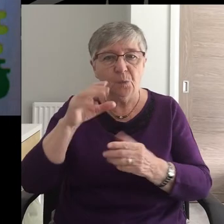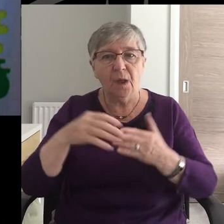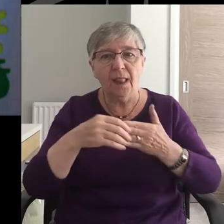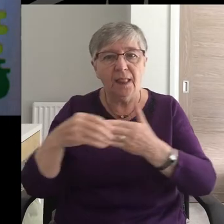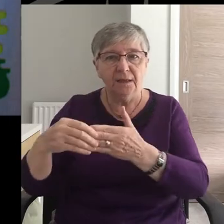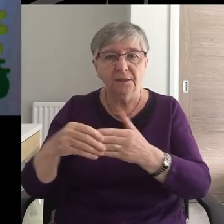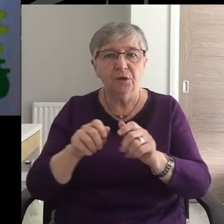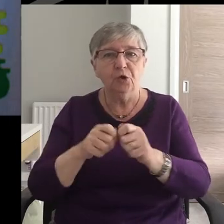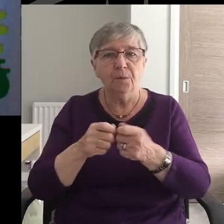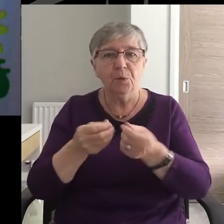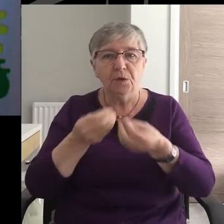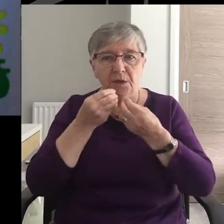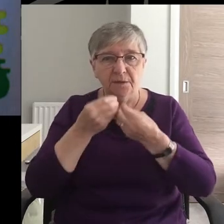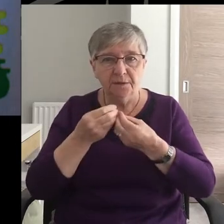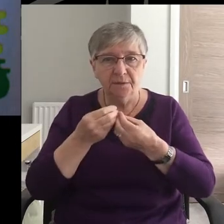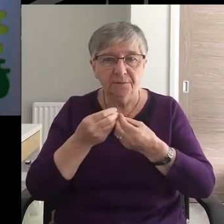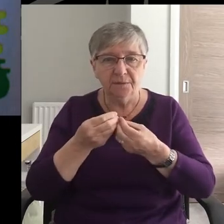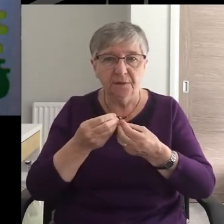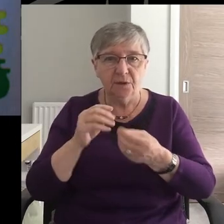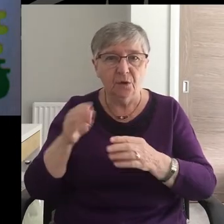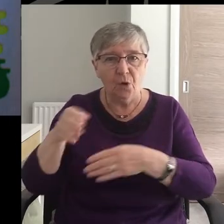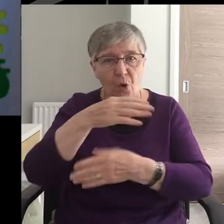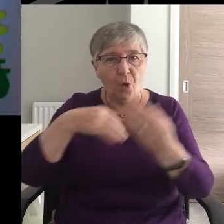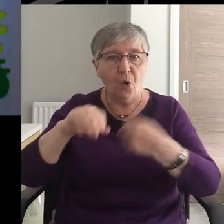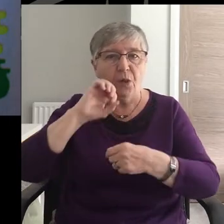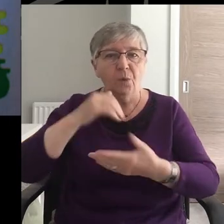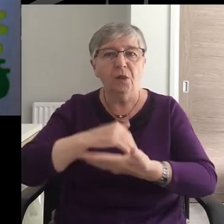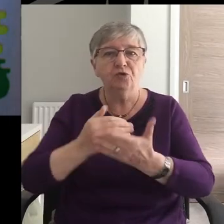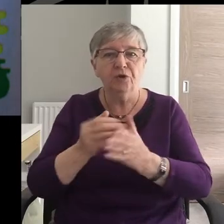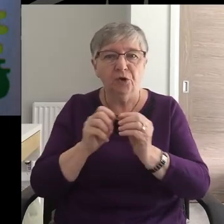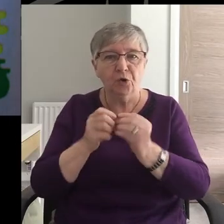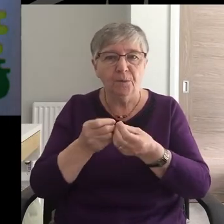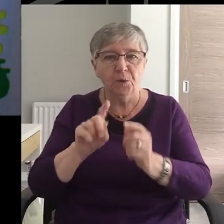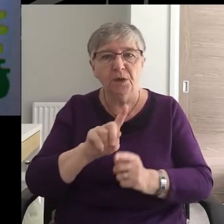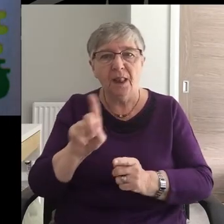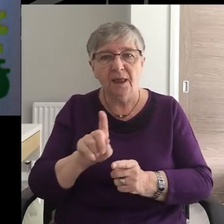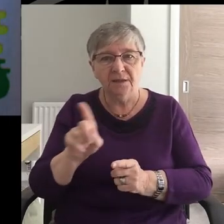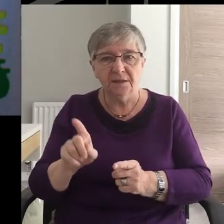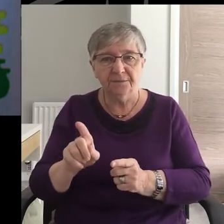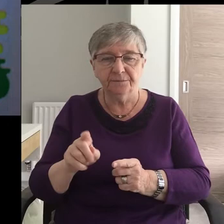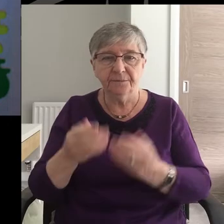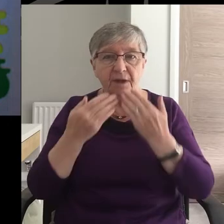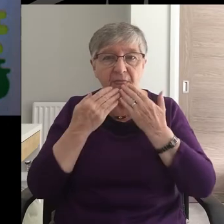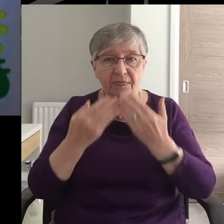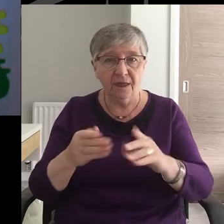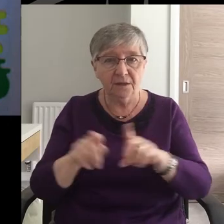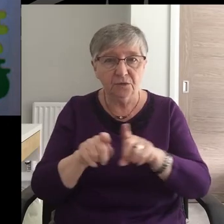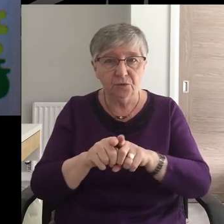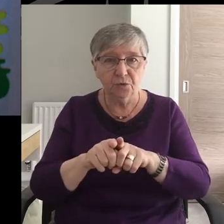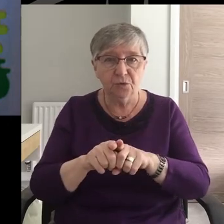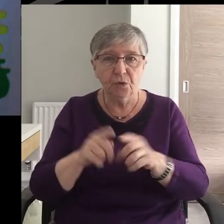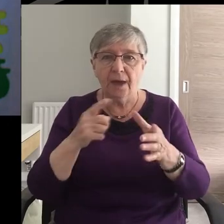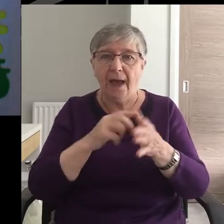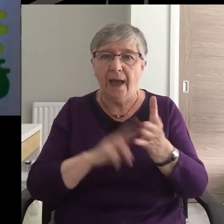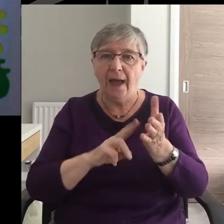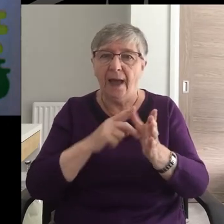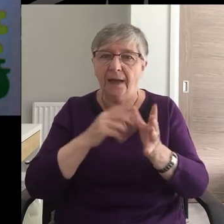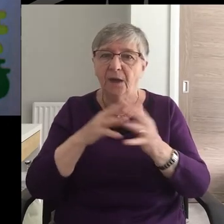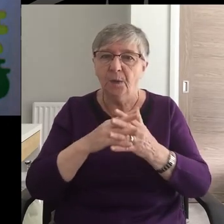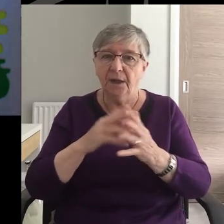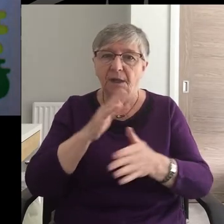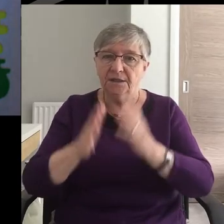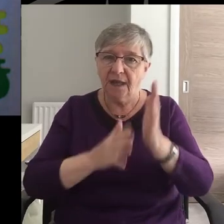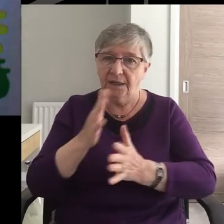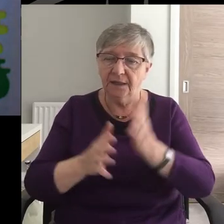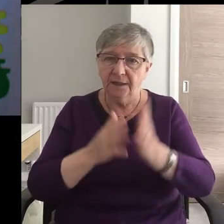our communion which we will share later on in the service. Thanks also to Anna Weir who will